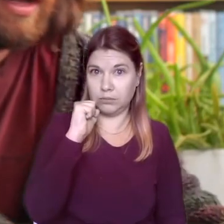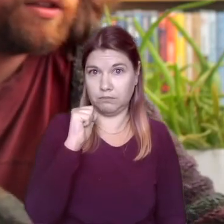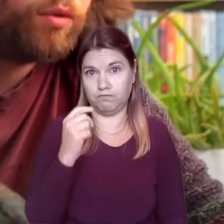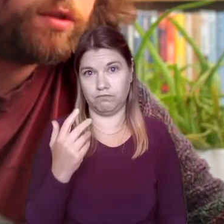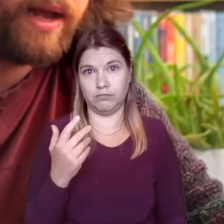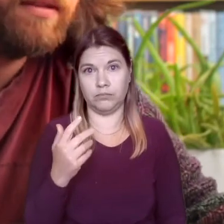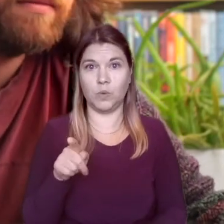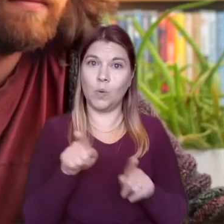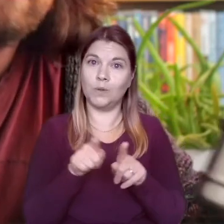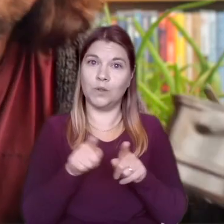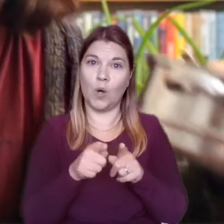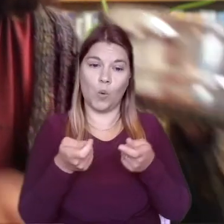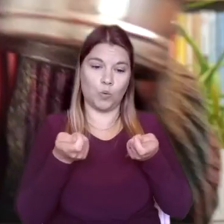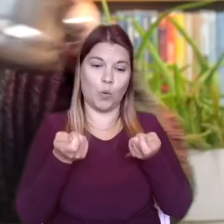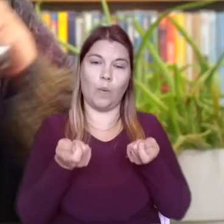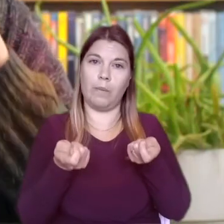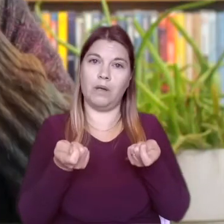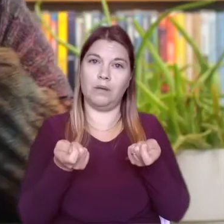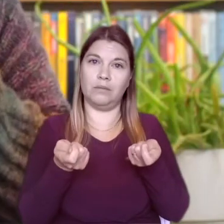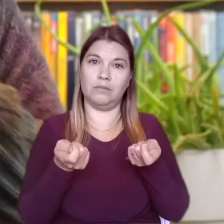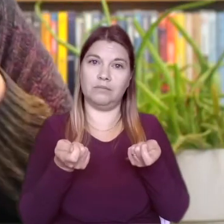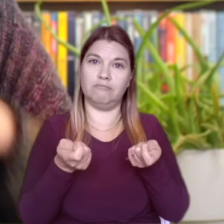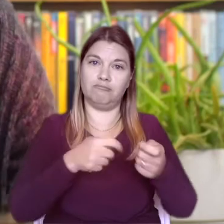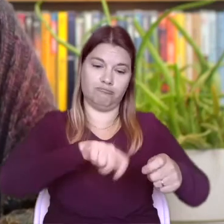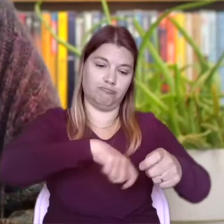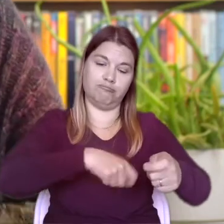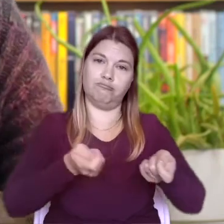and a saucepan for cooking